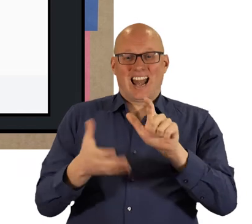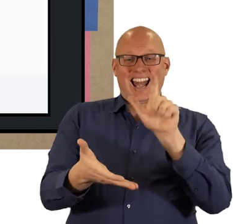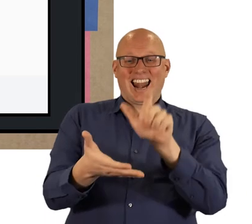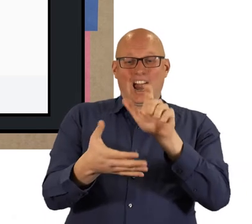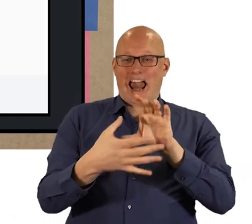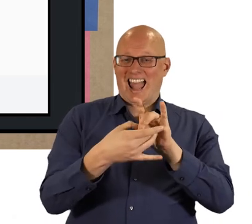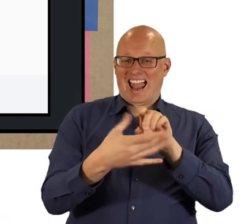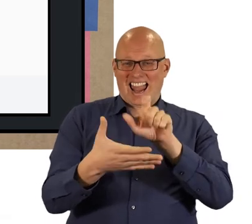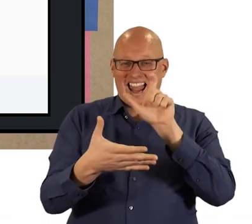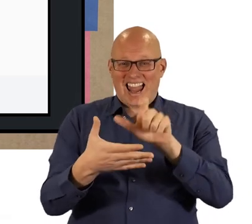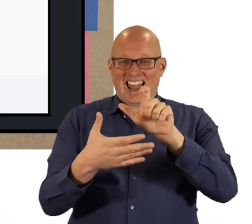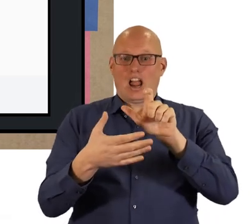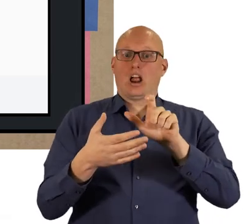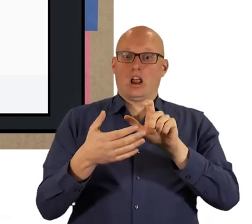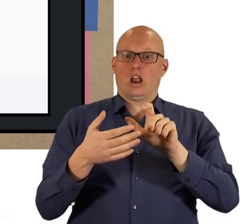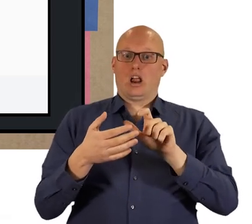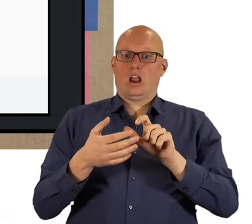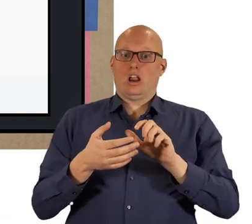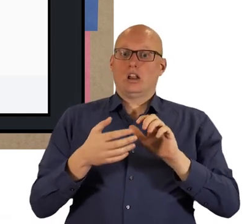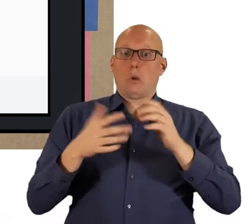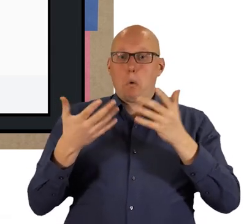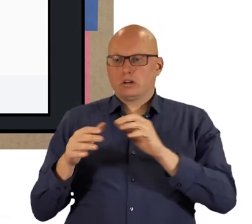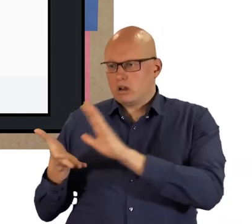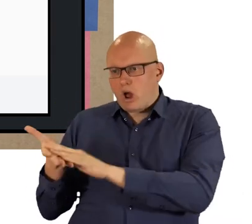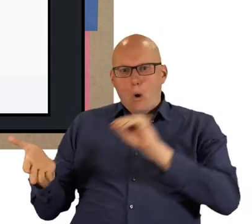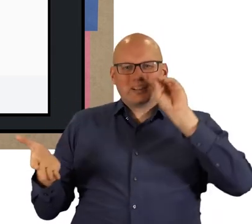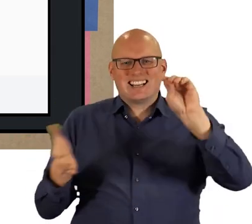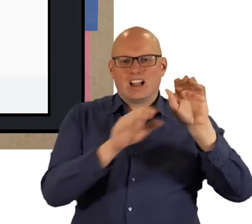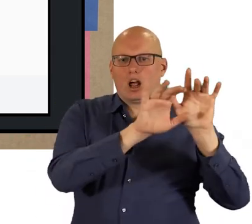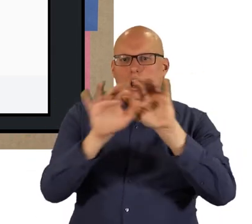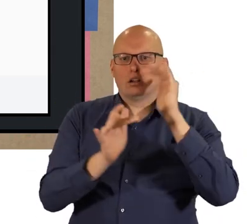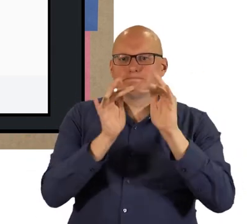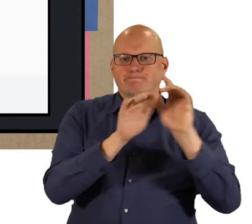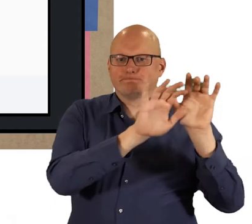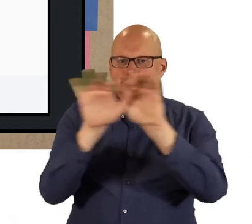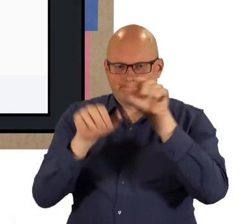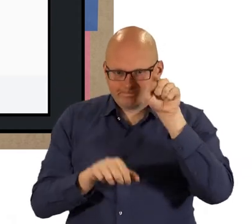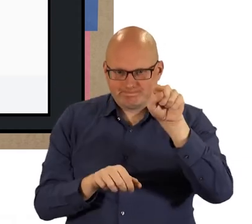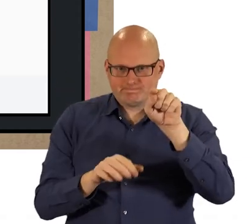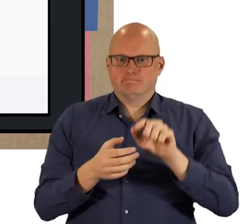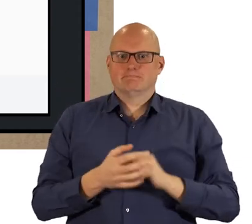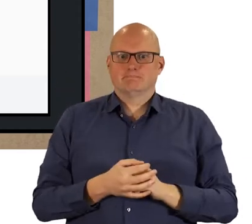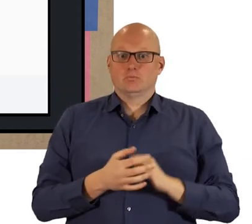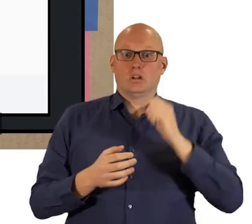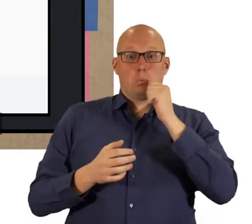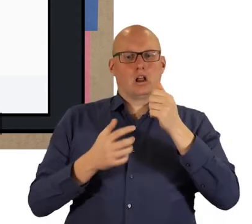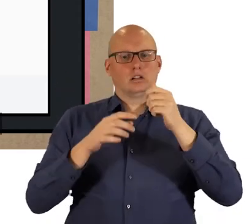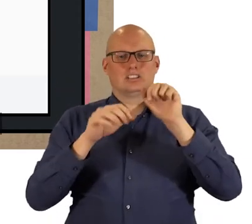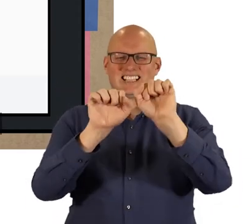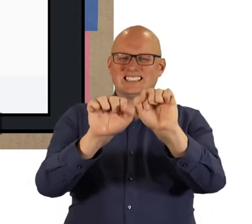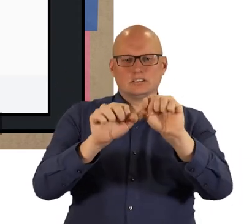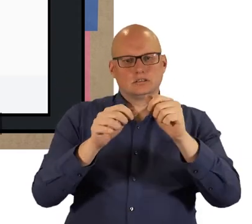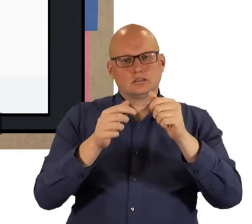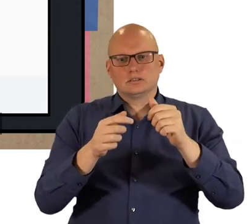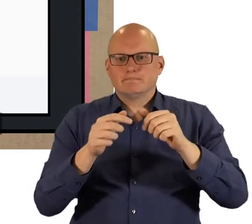due to start click on the link you've been provided or type the website address into your browser the system